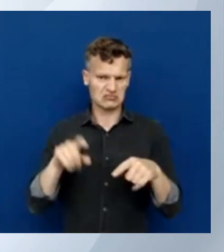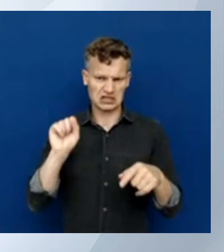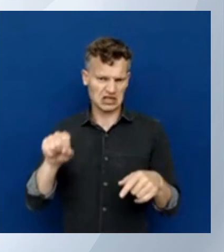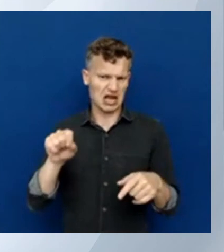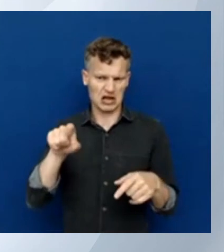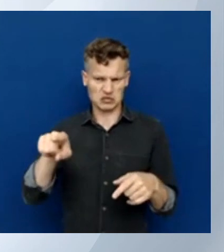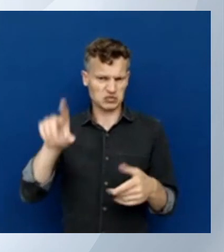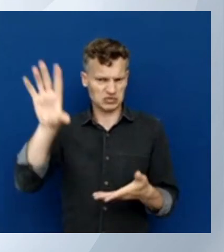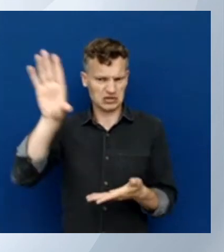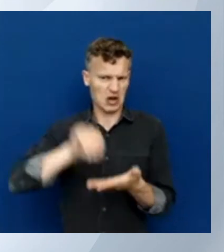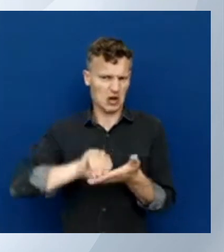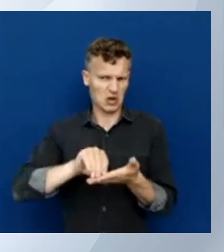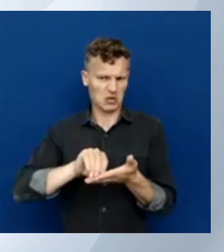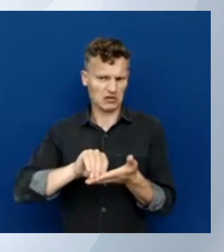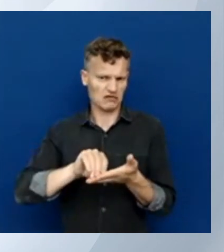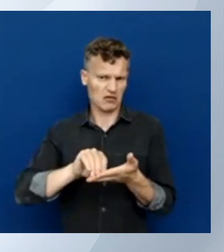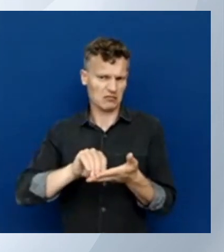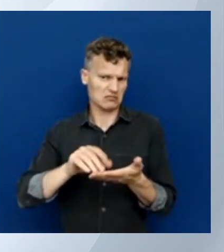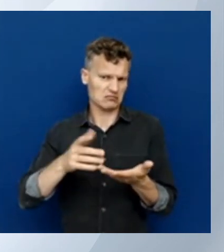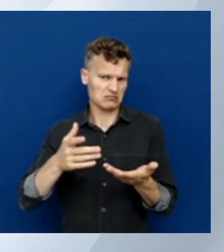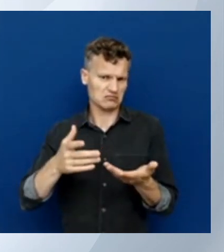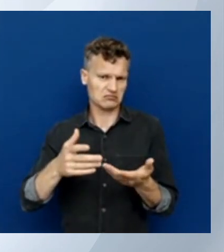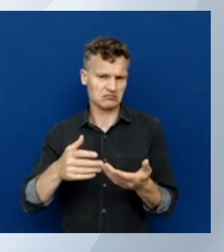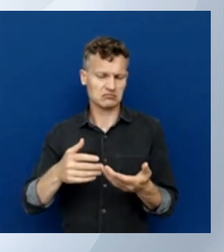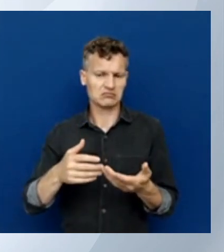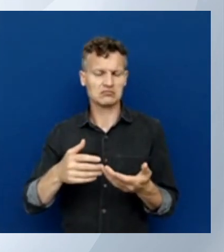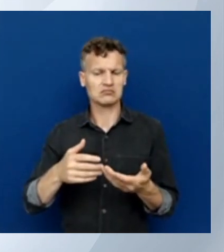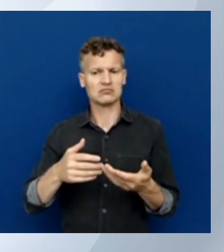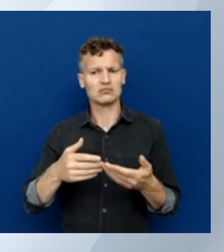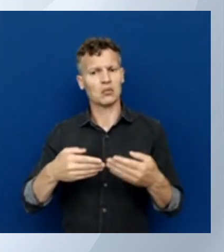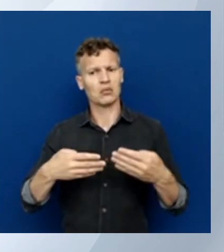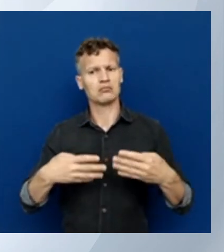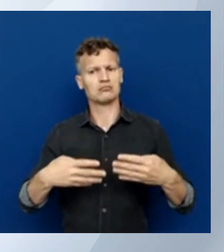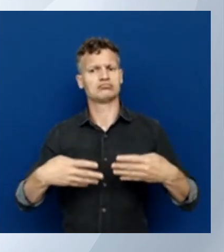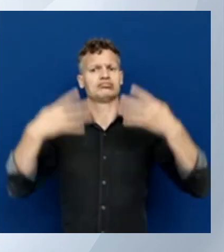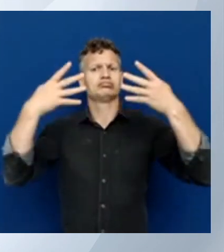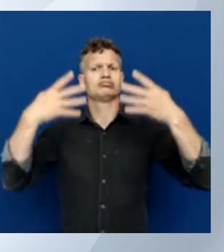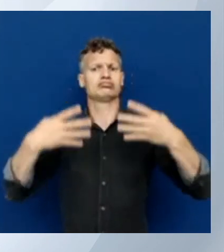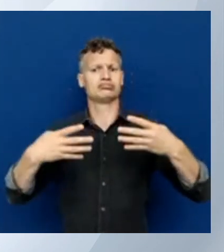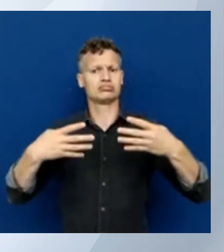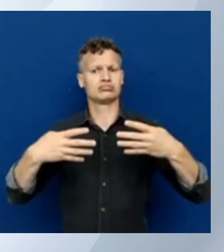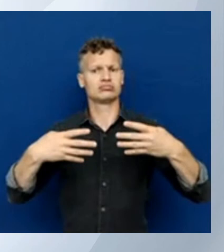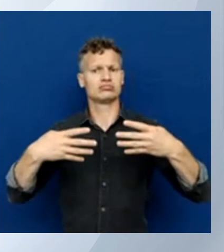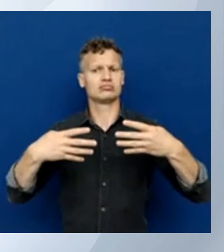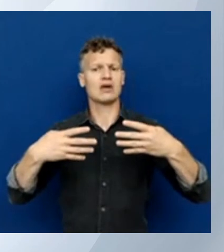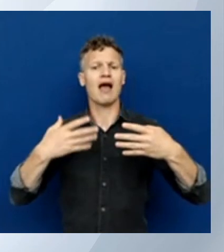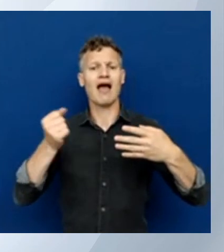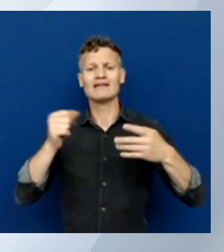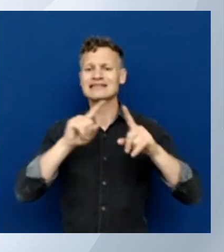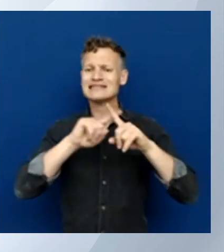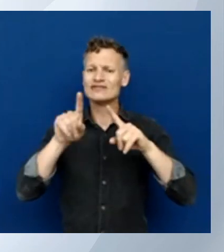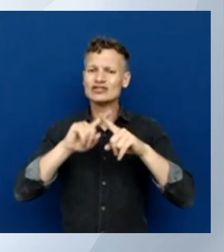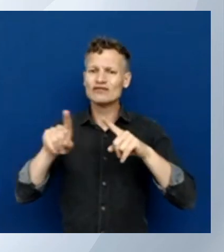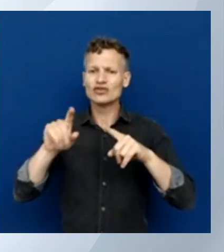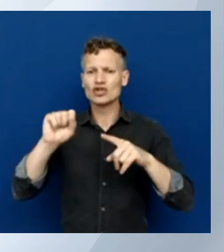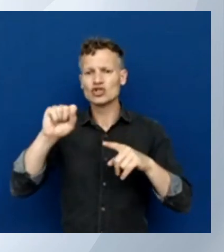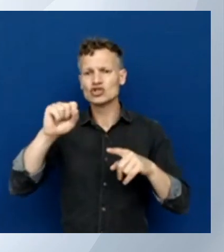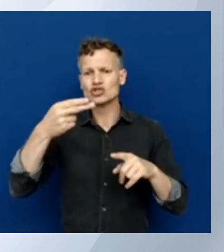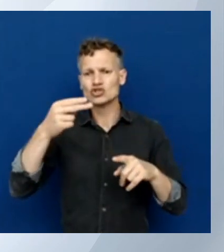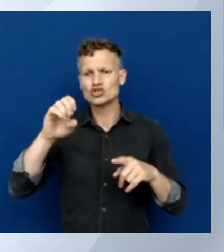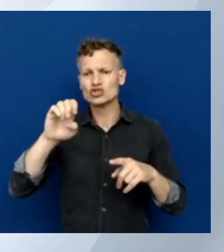here you have the option to use different kind of shells in one program